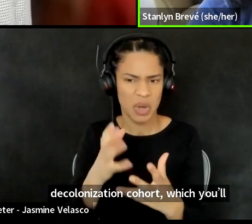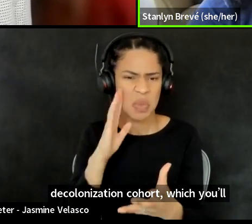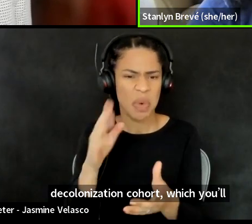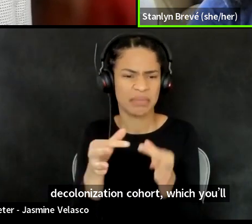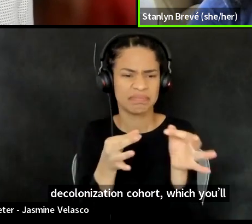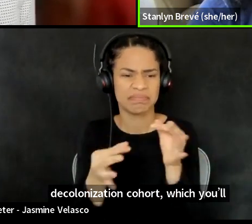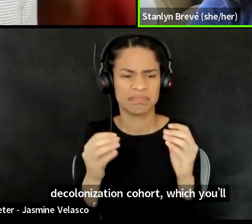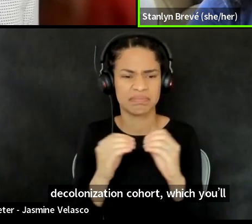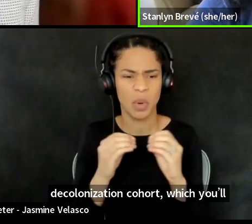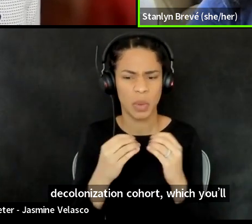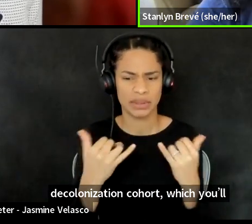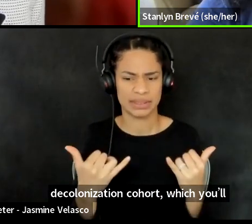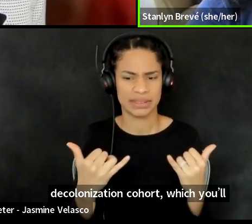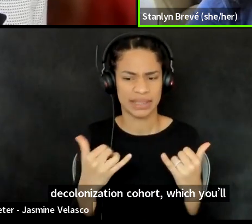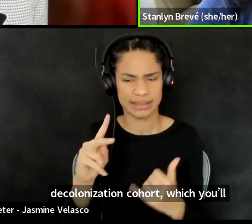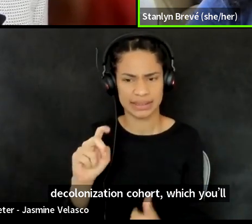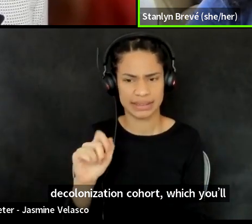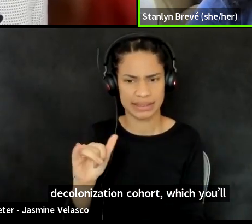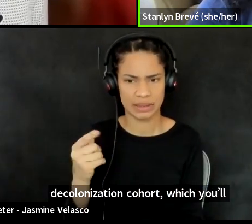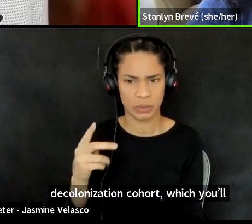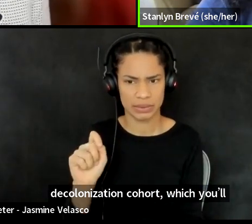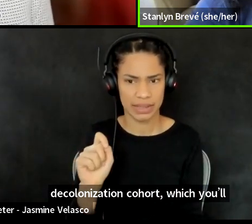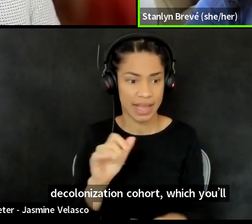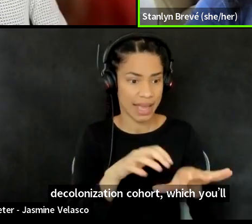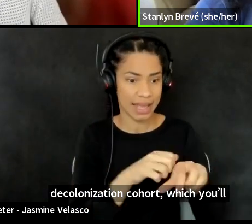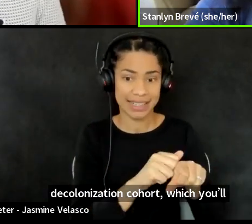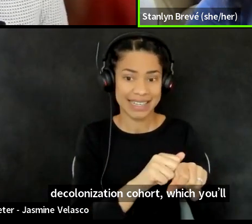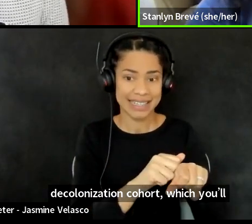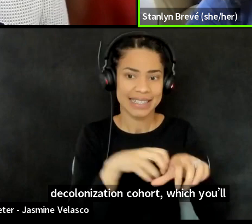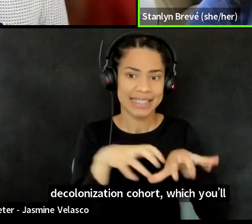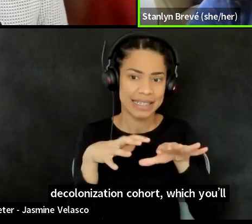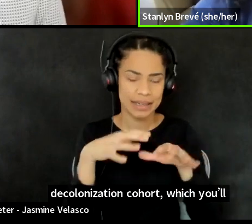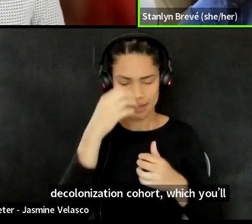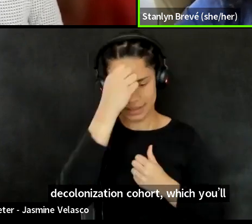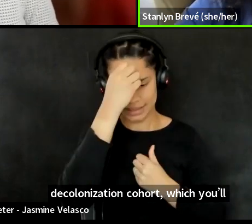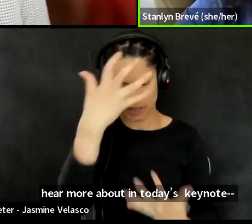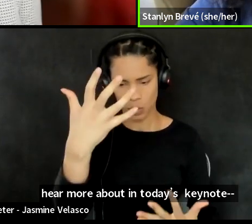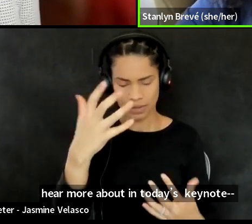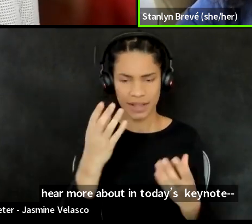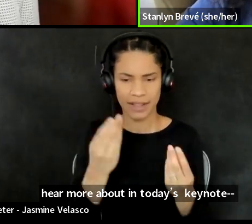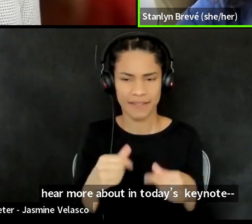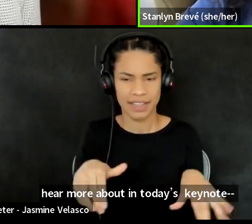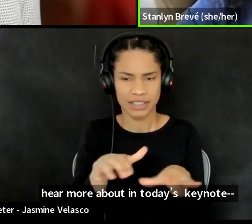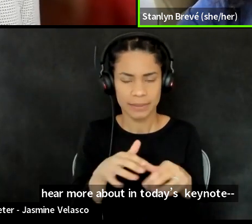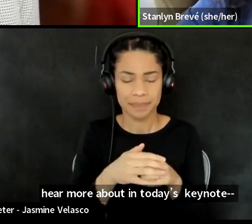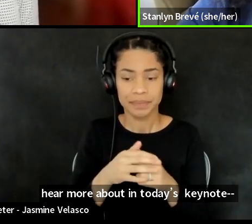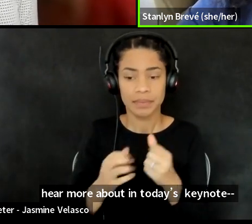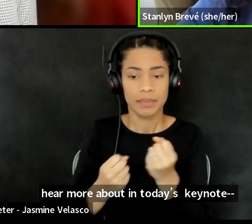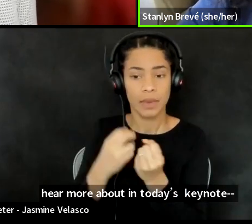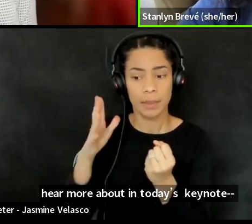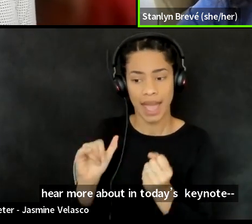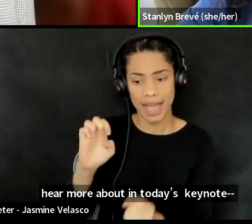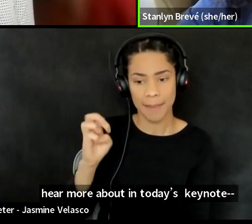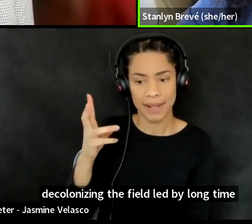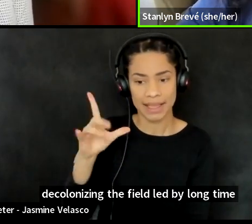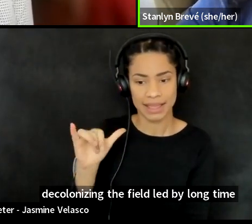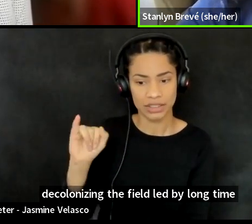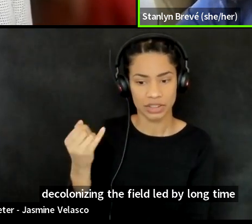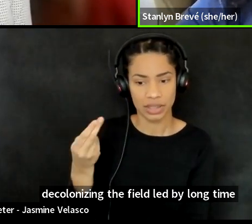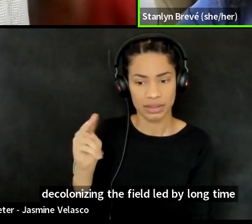Decolonizing the Field, led by long-term, long-time NPN-supported artist Emily Johnson.